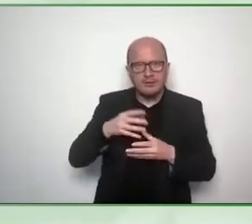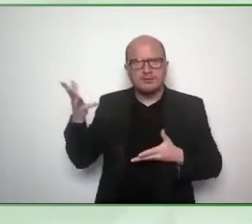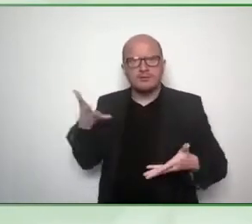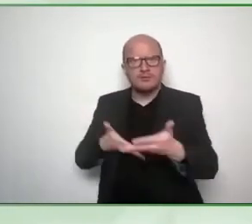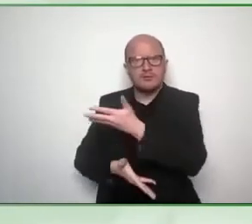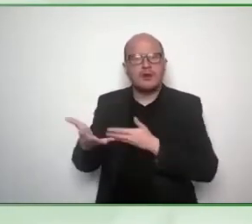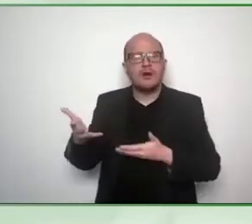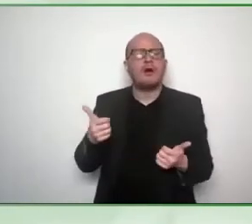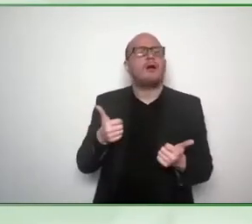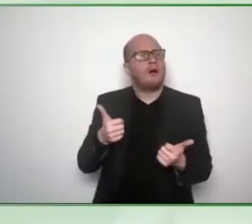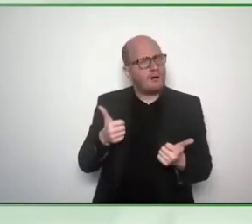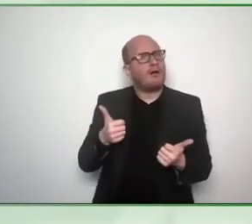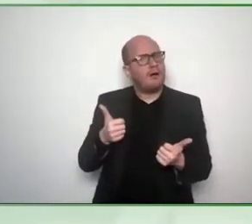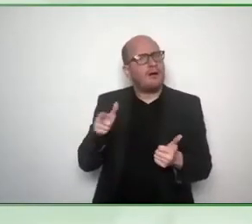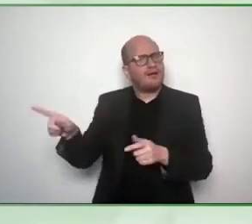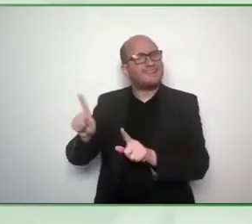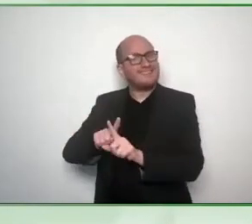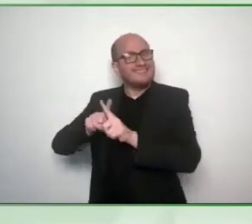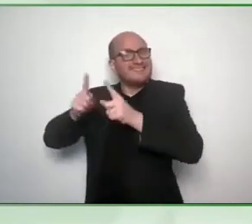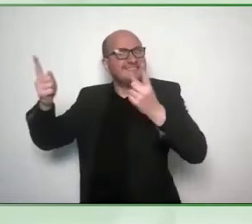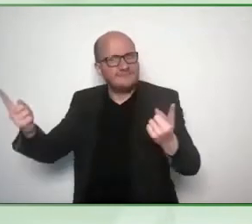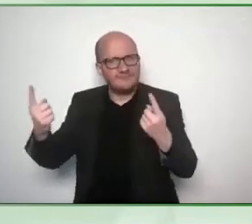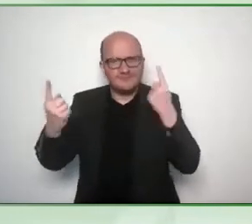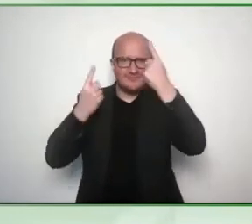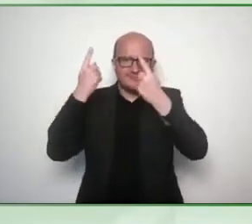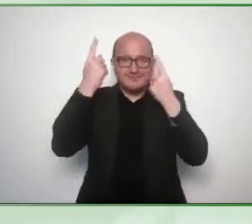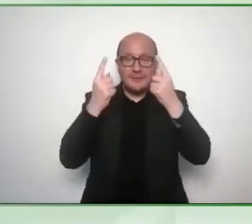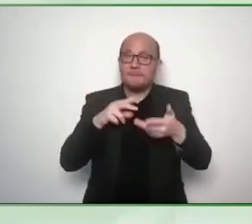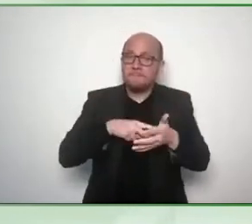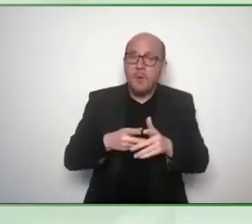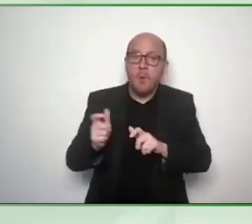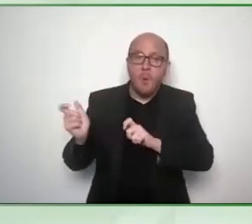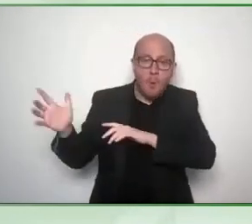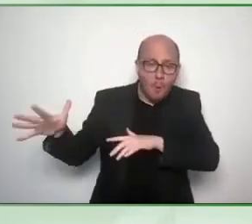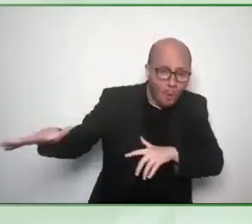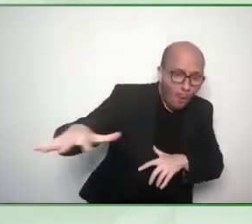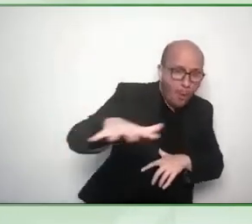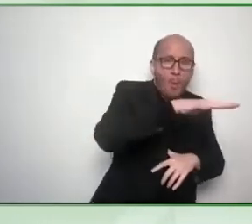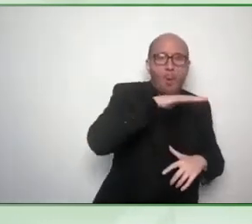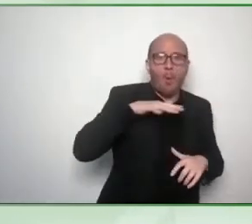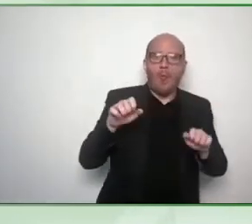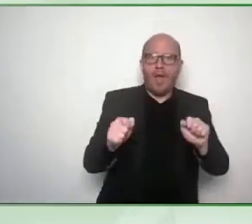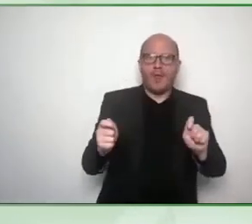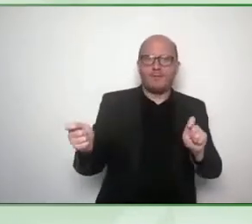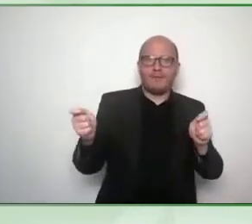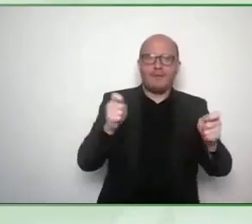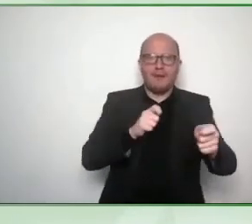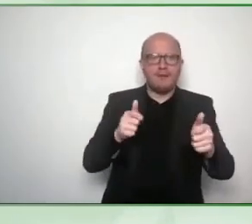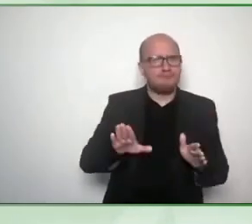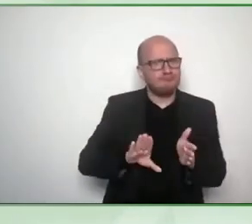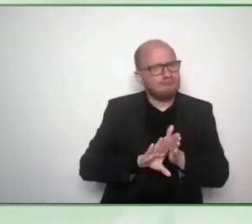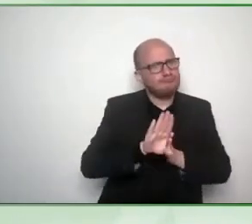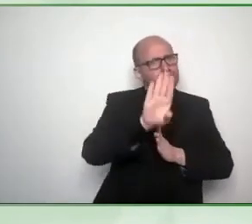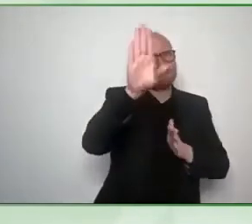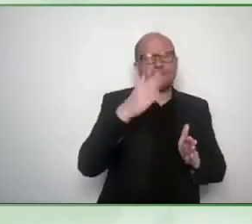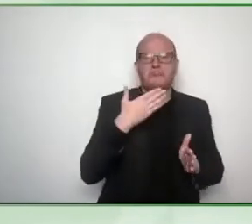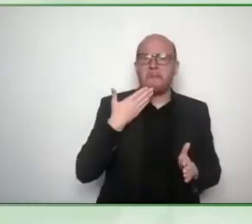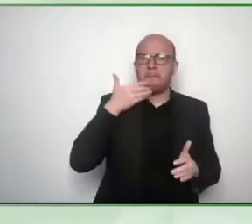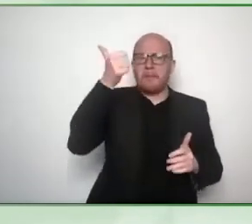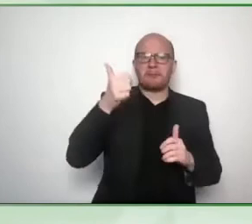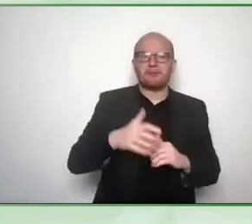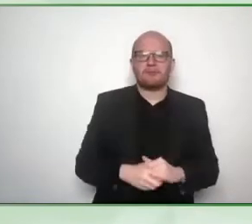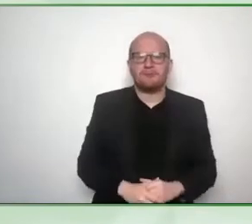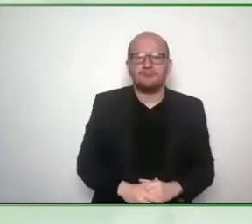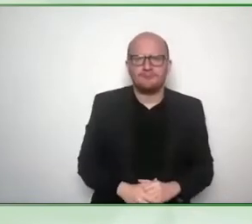well um yeah and and we see a corporate moving towards so people with different backgrounds